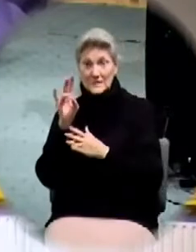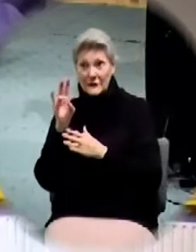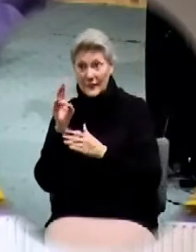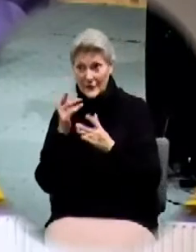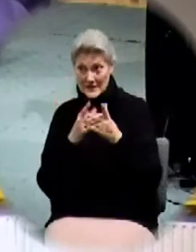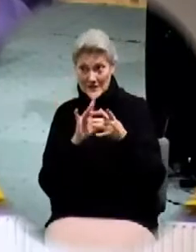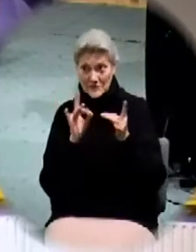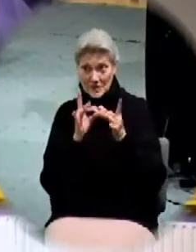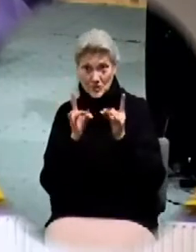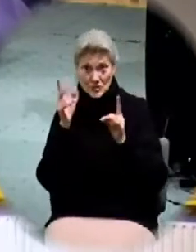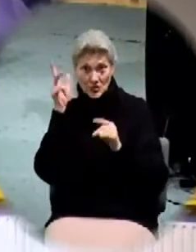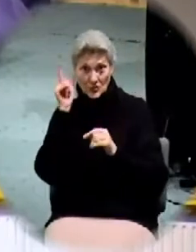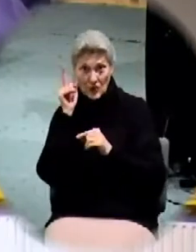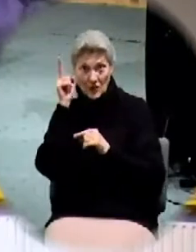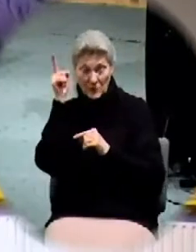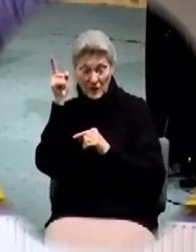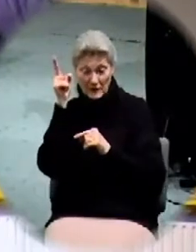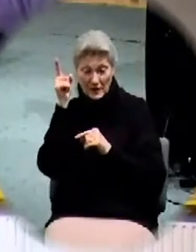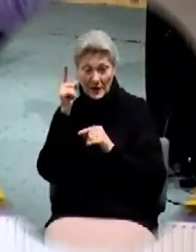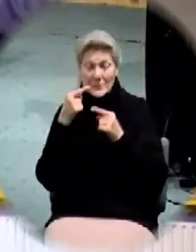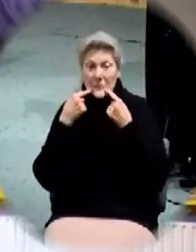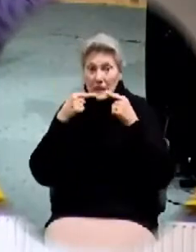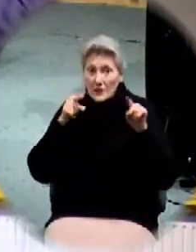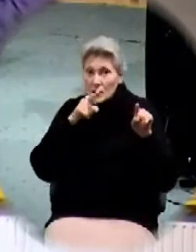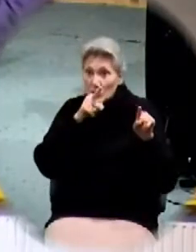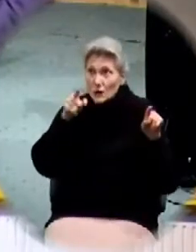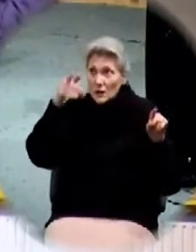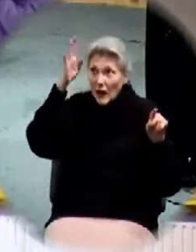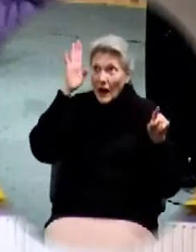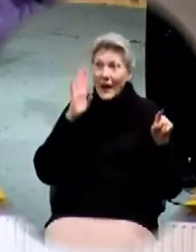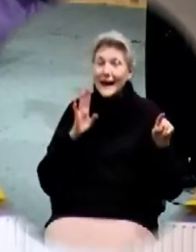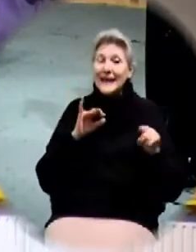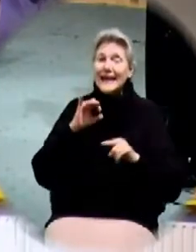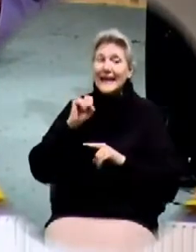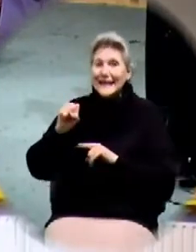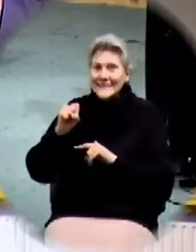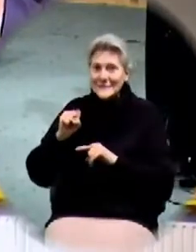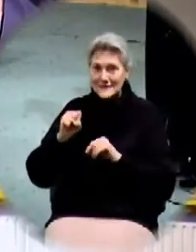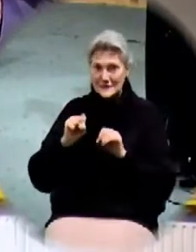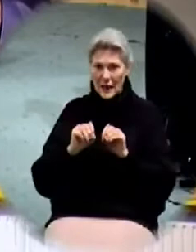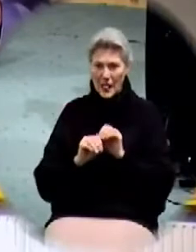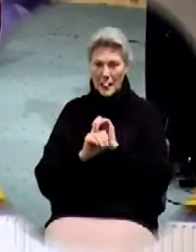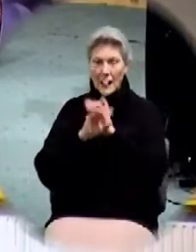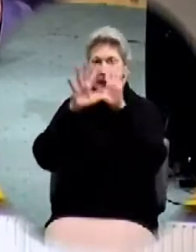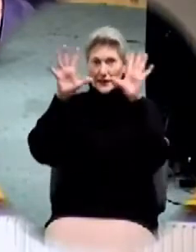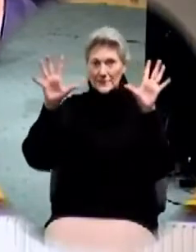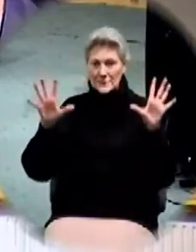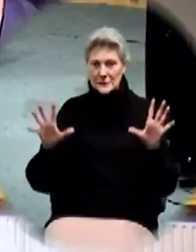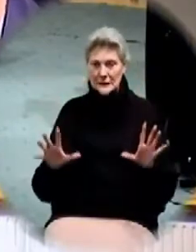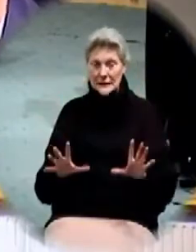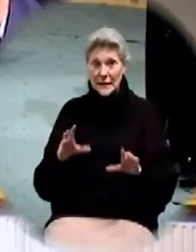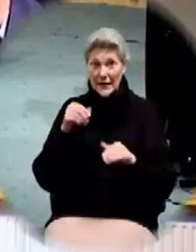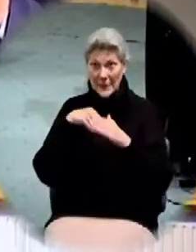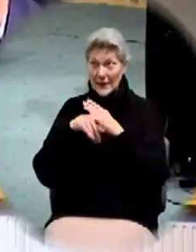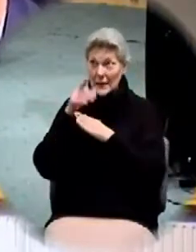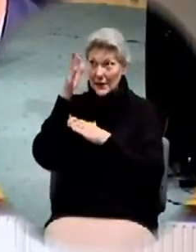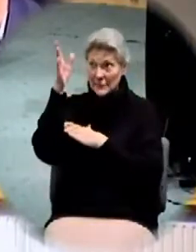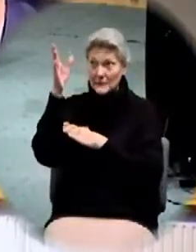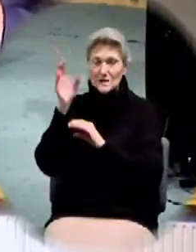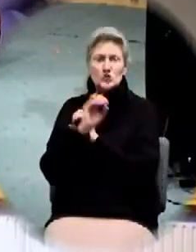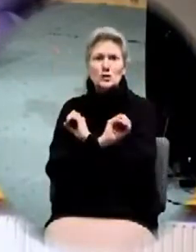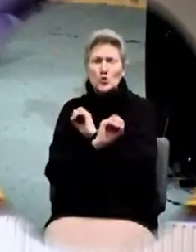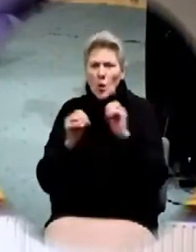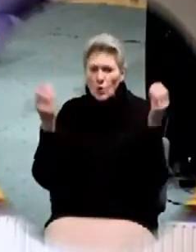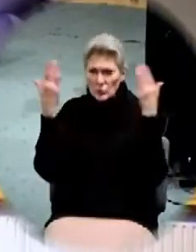and declare unto you that God is light and in him is no darkness at all